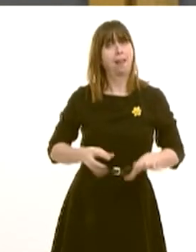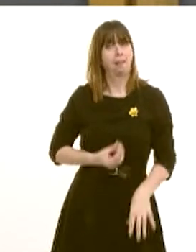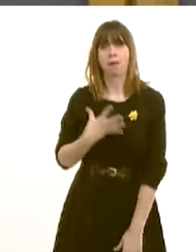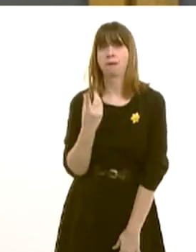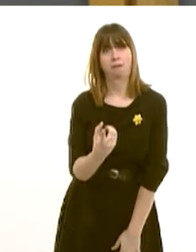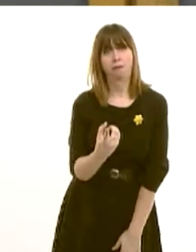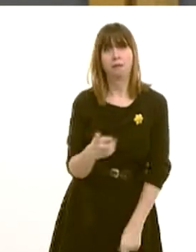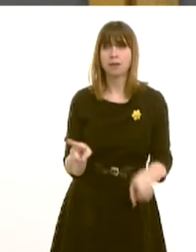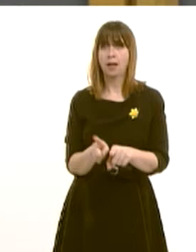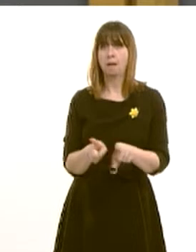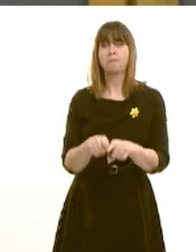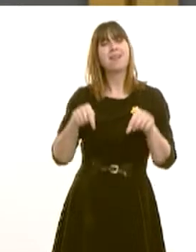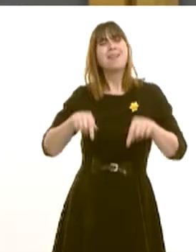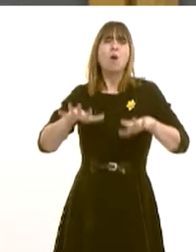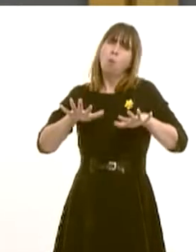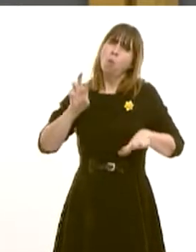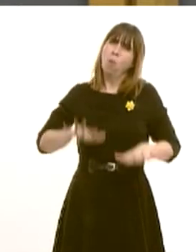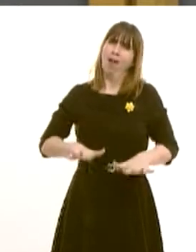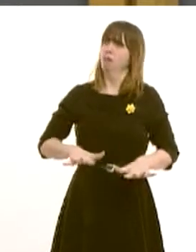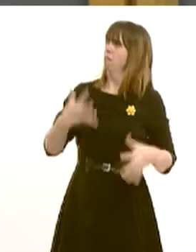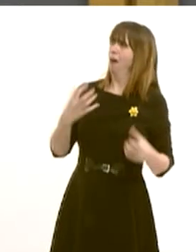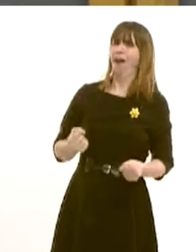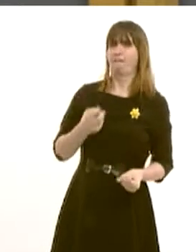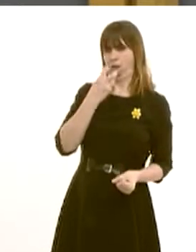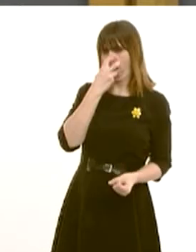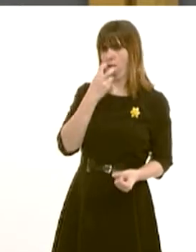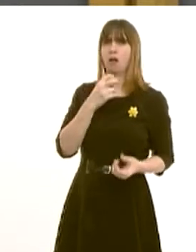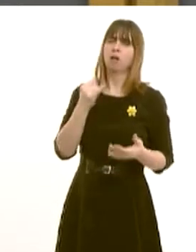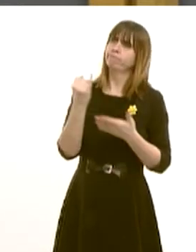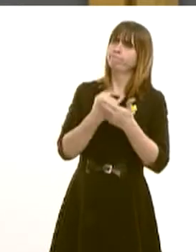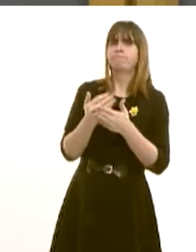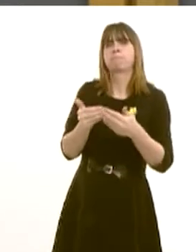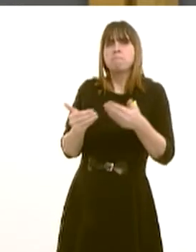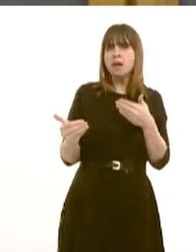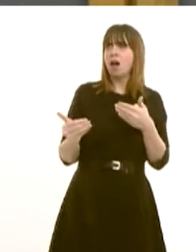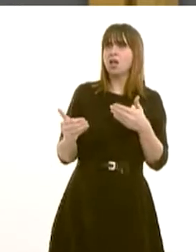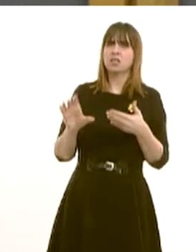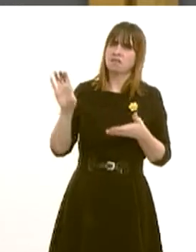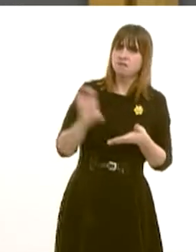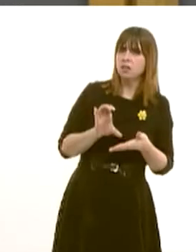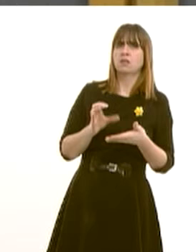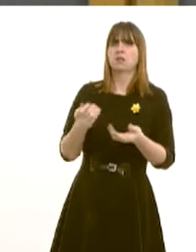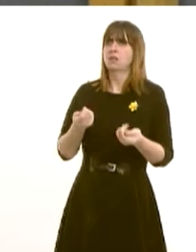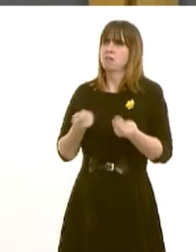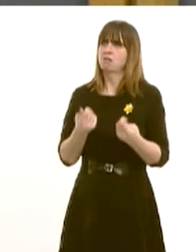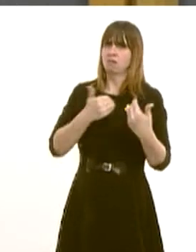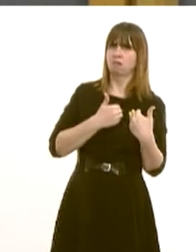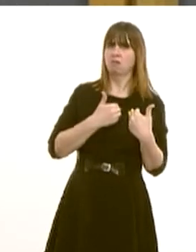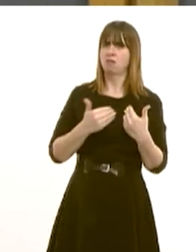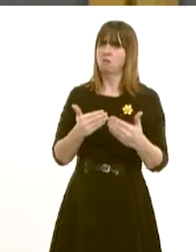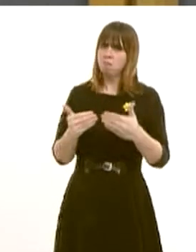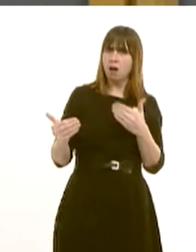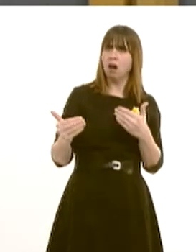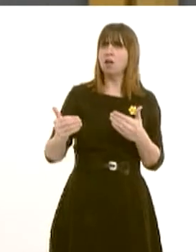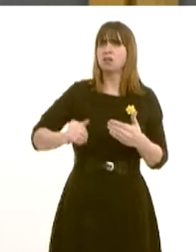funding arrangements, and the least influence is the only nation left with the Labour government. Now, I wonder